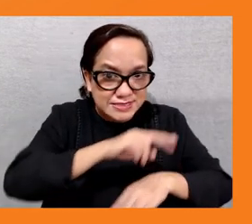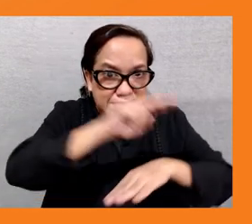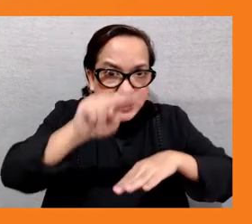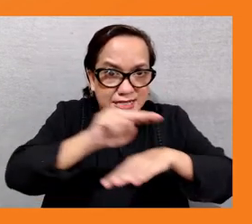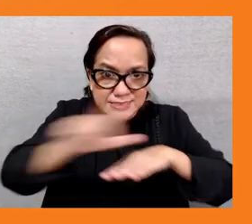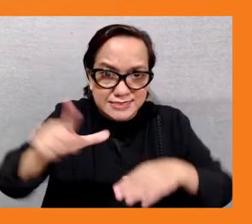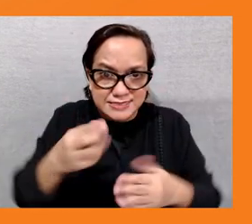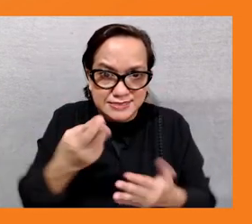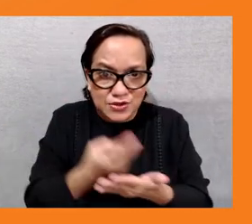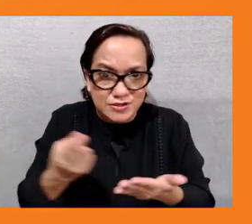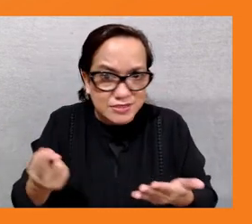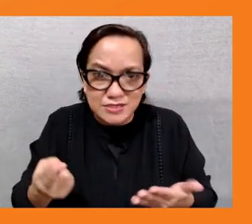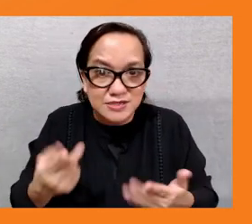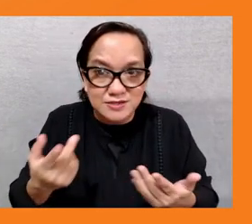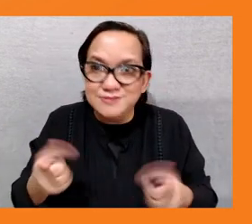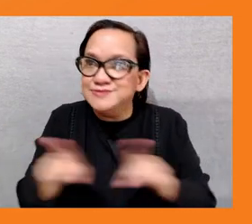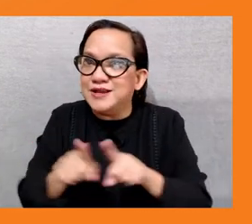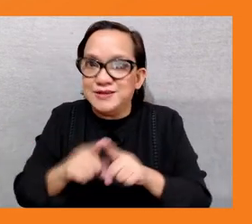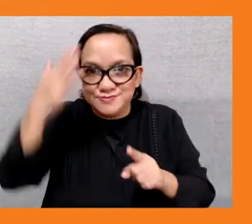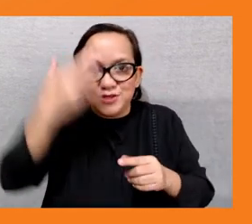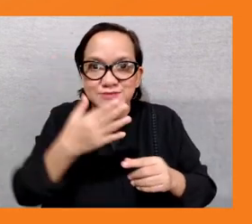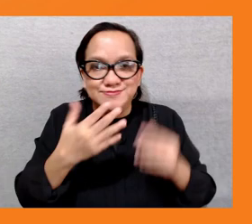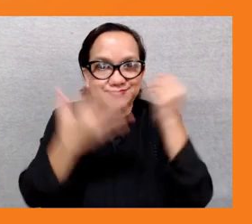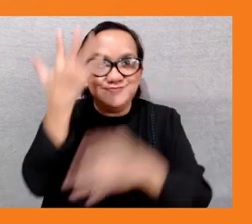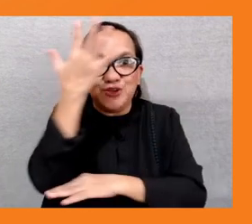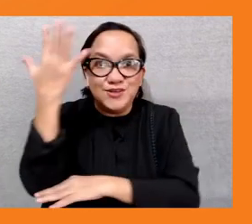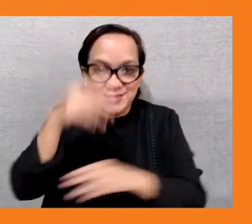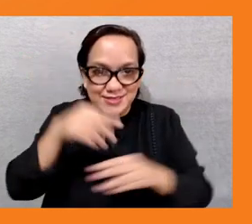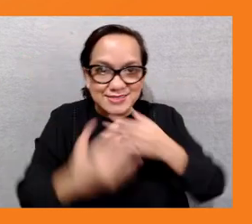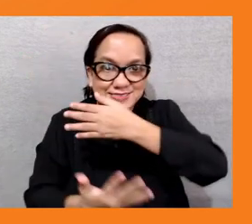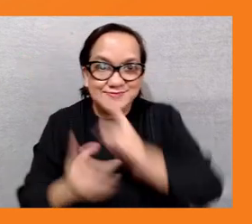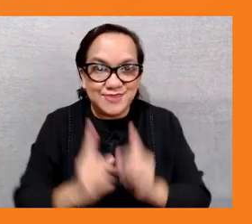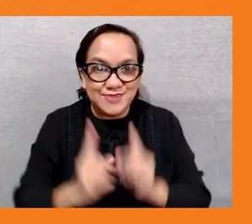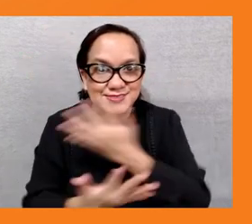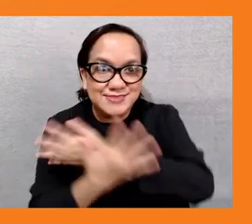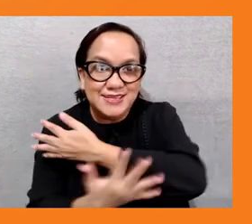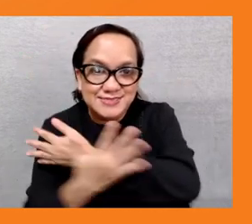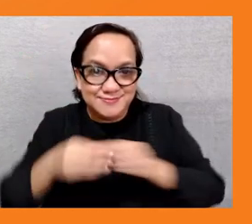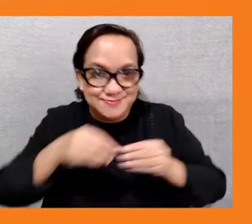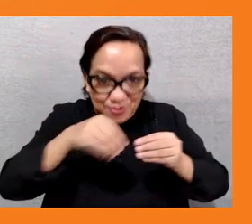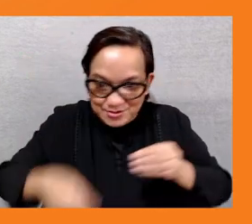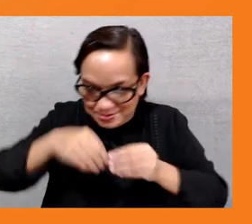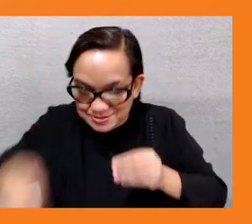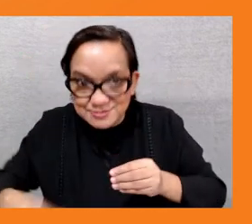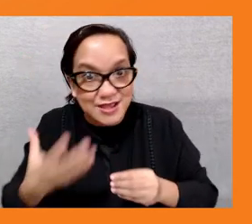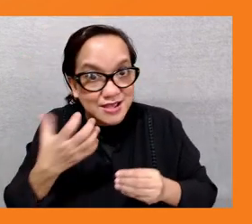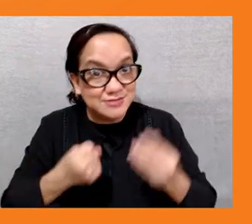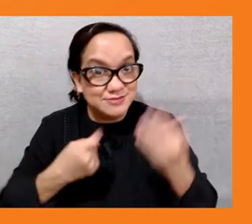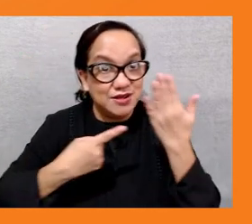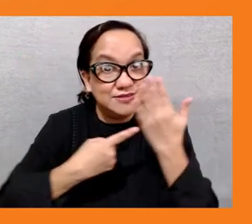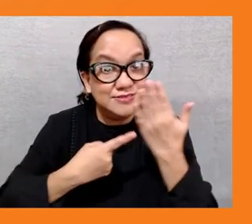sectors such as the manufacture of green products and clean technology equipment and tertiary sectors such as sustainable transport